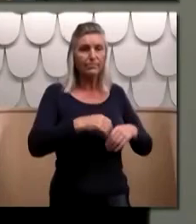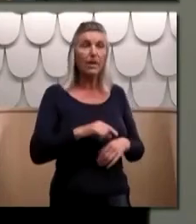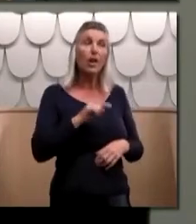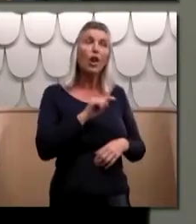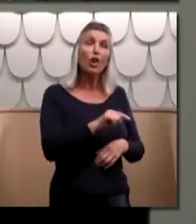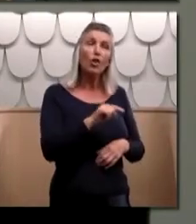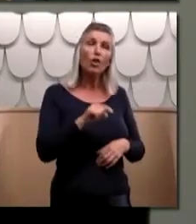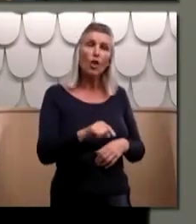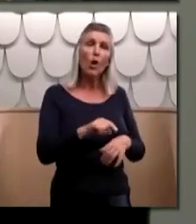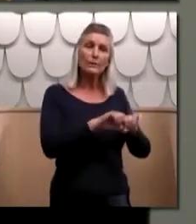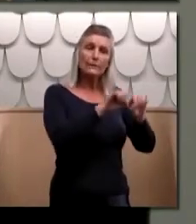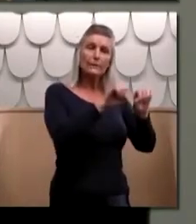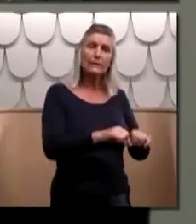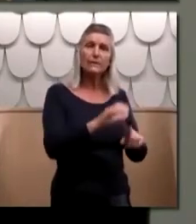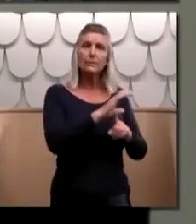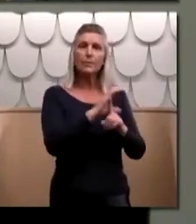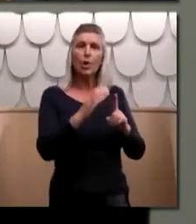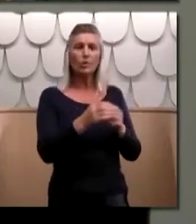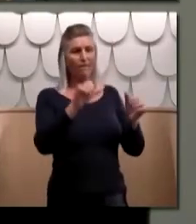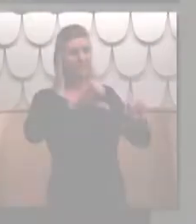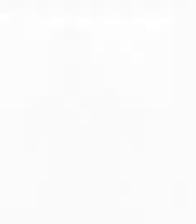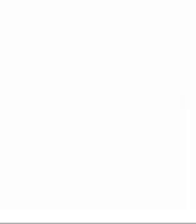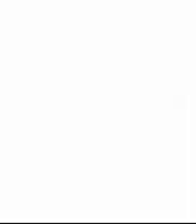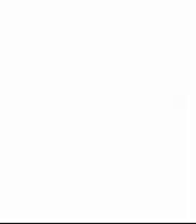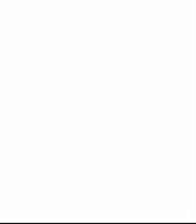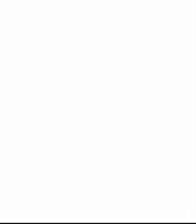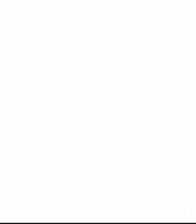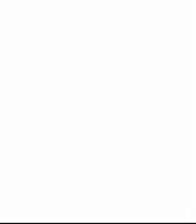and culture have failed you and must change.